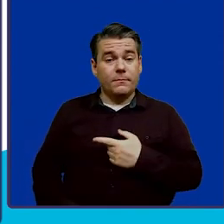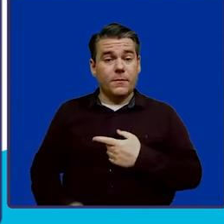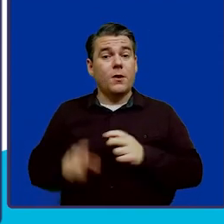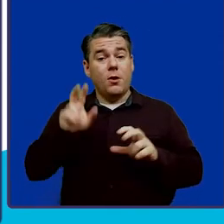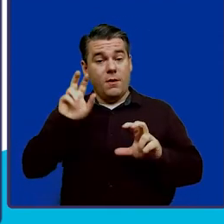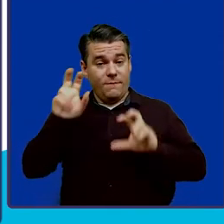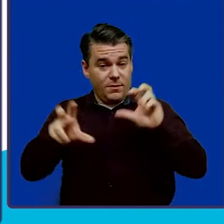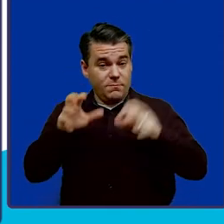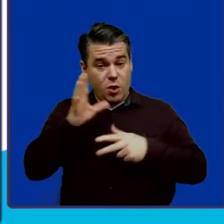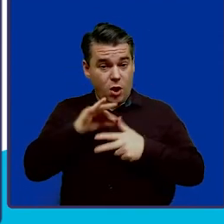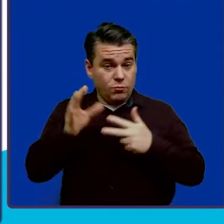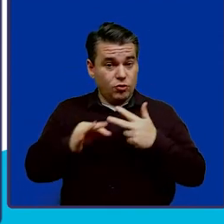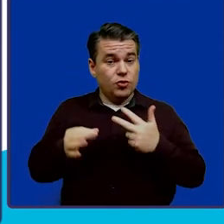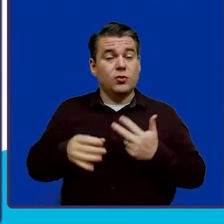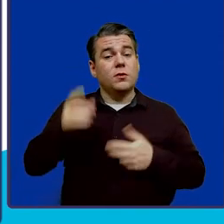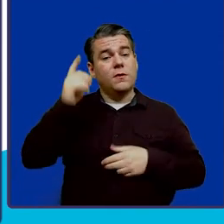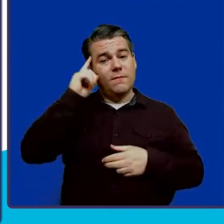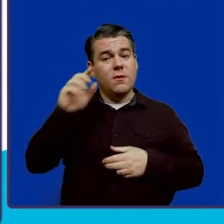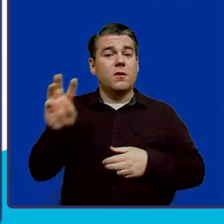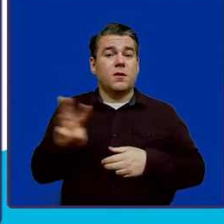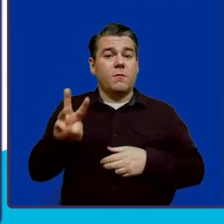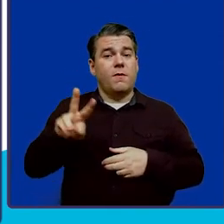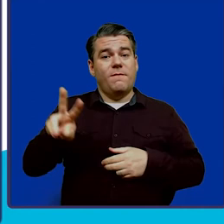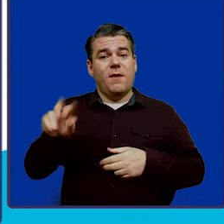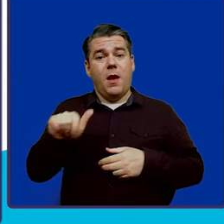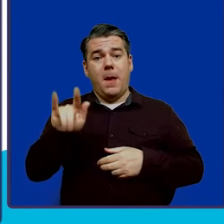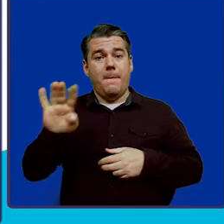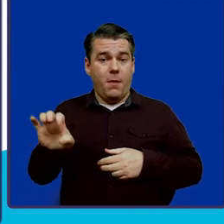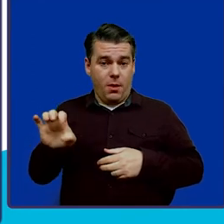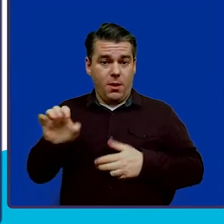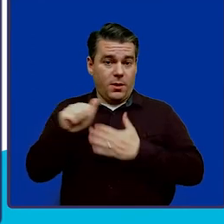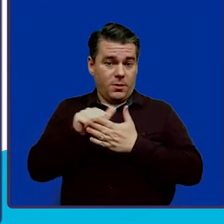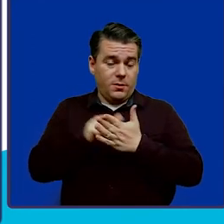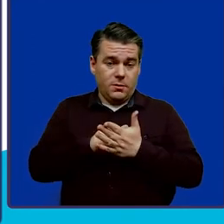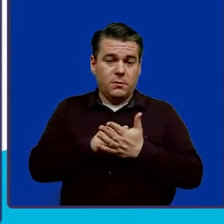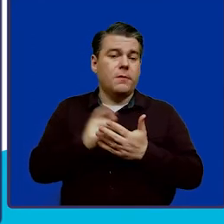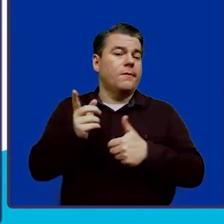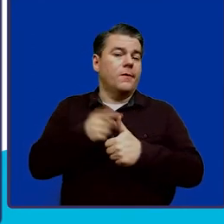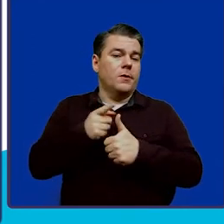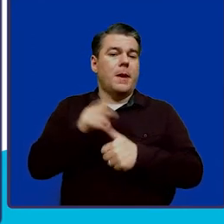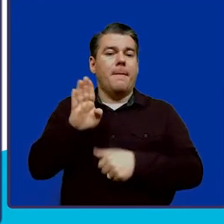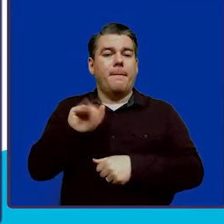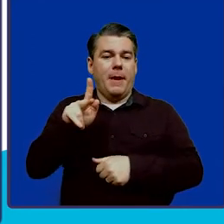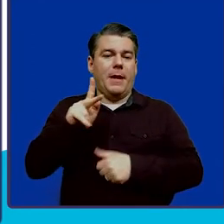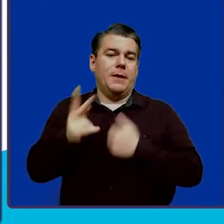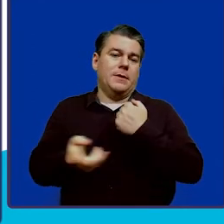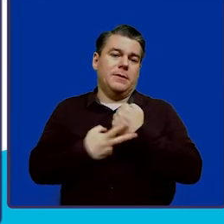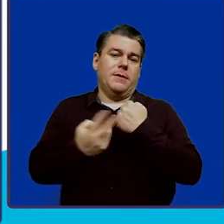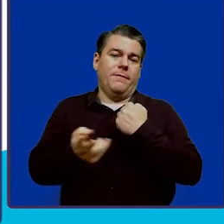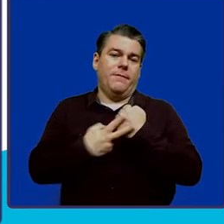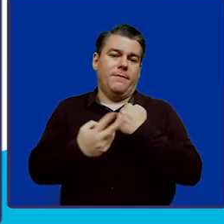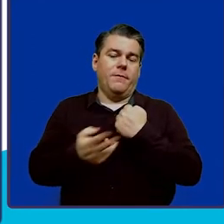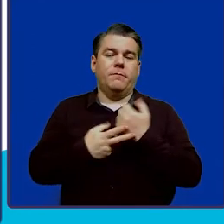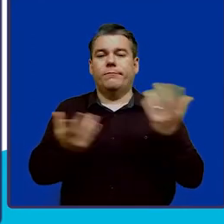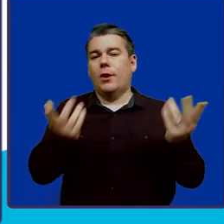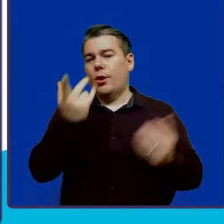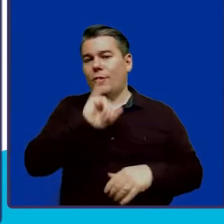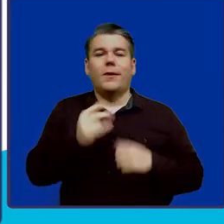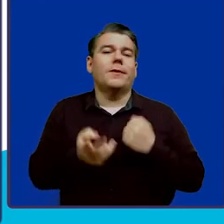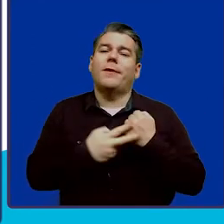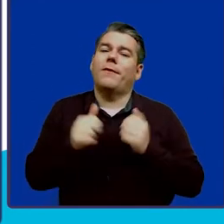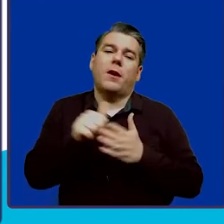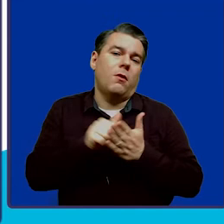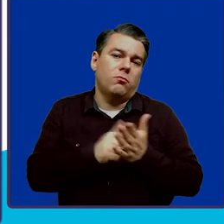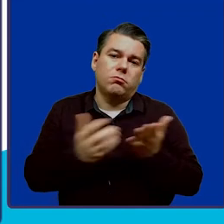options for a WVABLE Stable account include, first, the BankSafe option. So, that is just like a savings